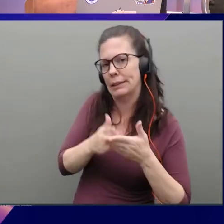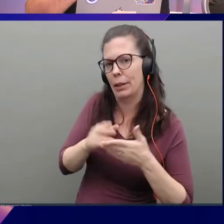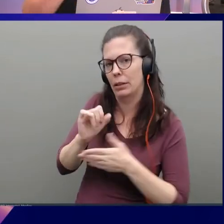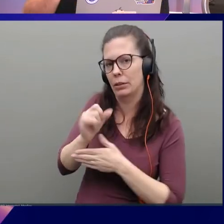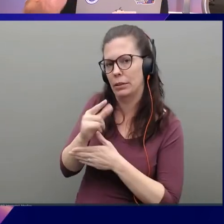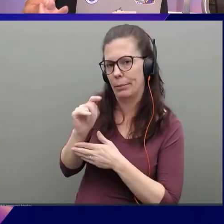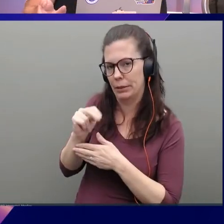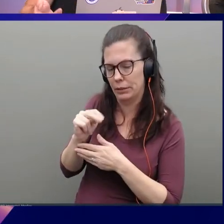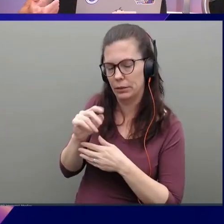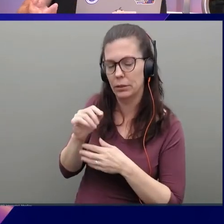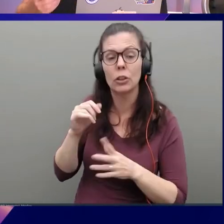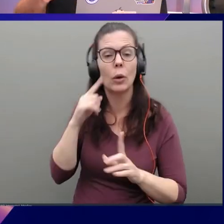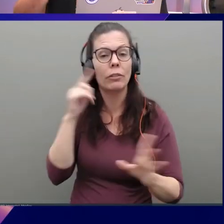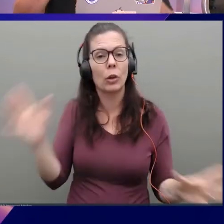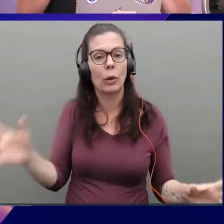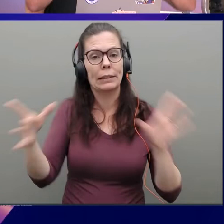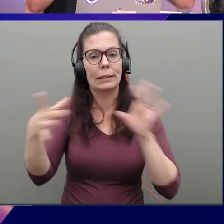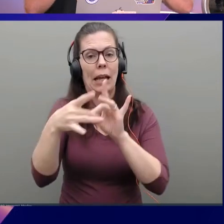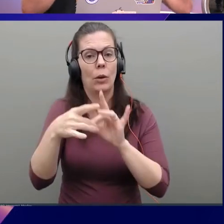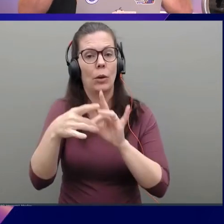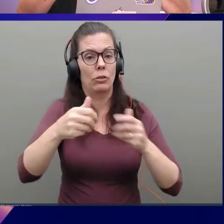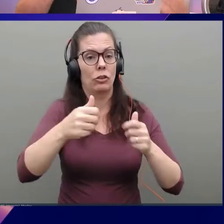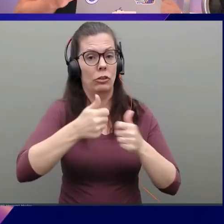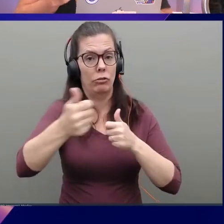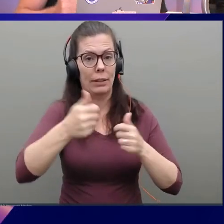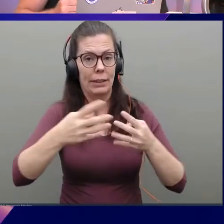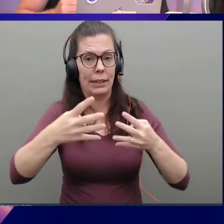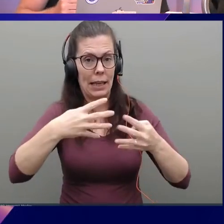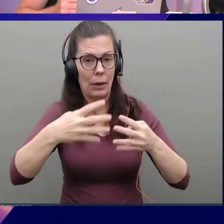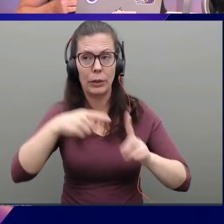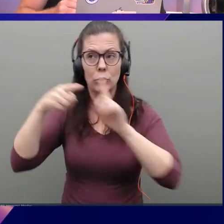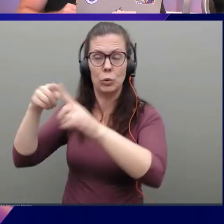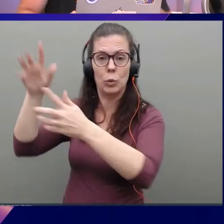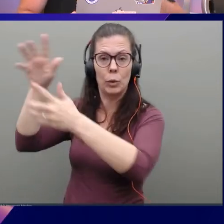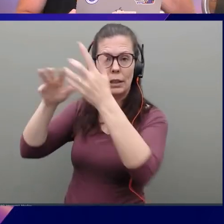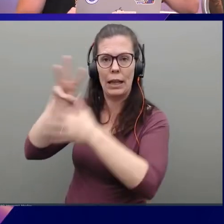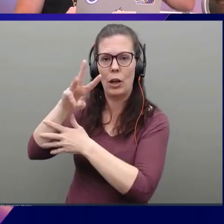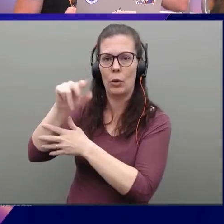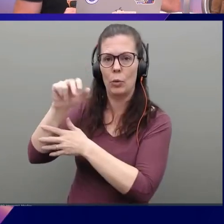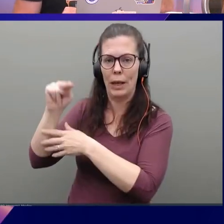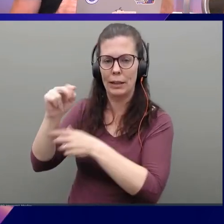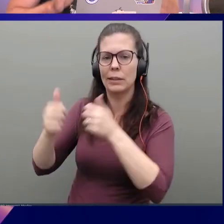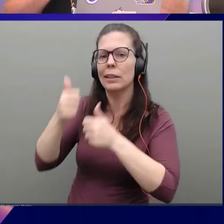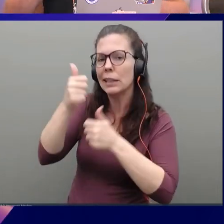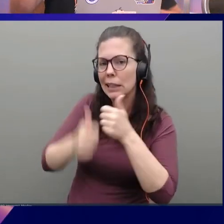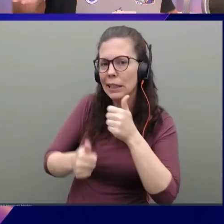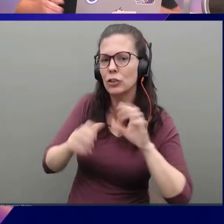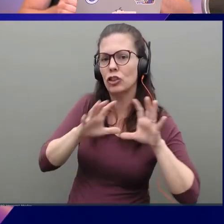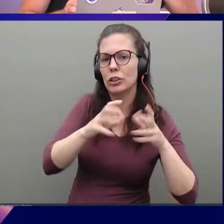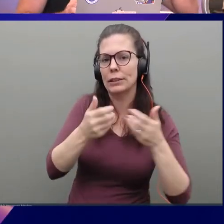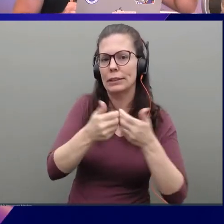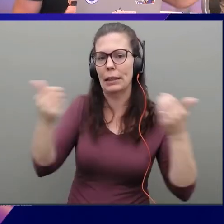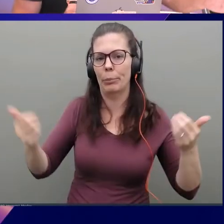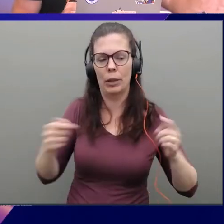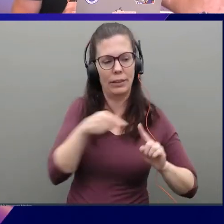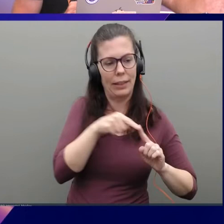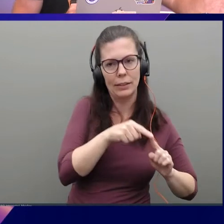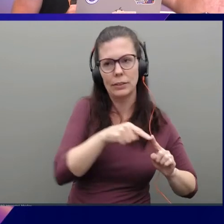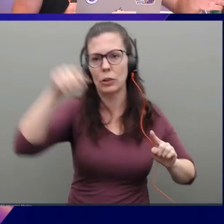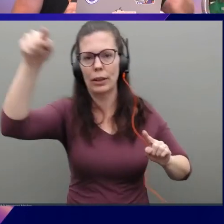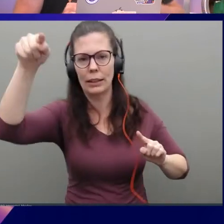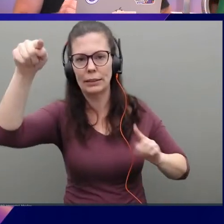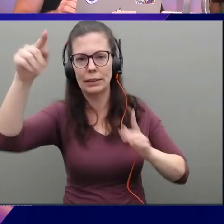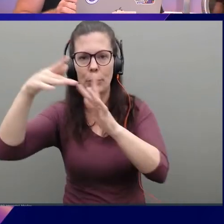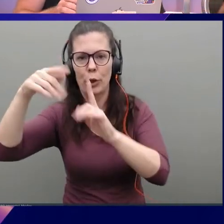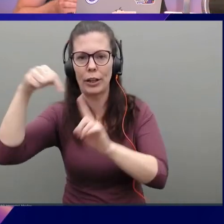gateway to CloudWAN, each route table is a separate attachment. That way you can say, I want this route table to go to this network, I want this route table to go to this